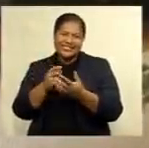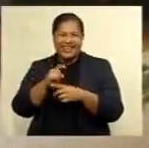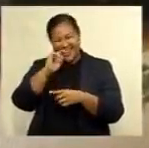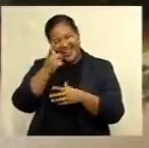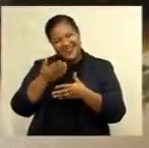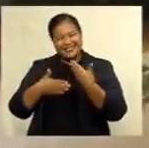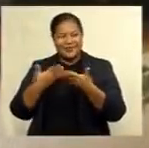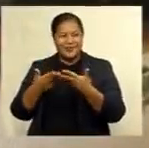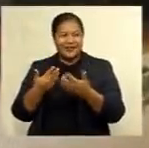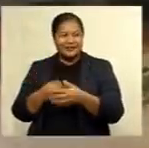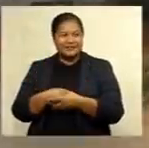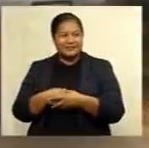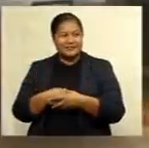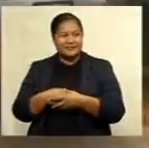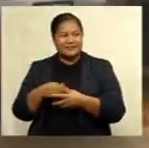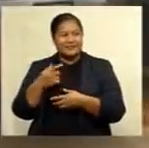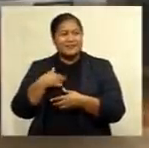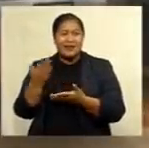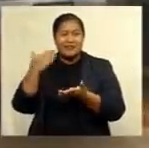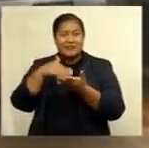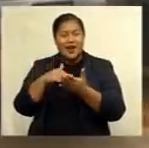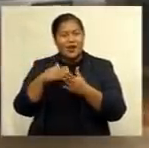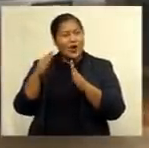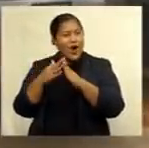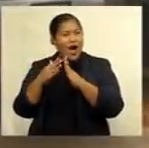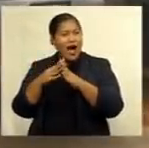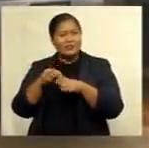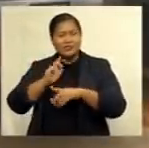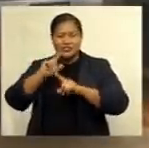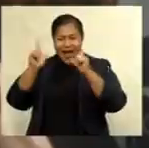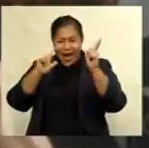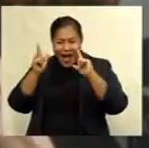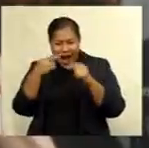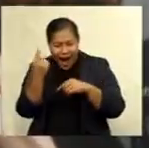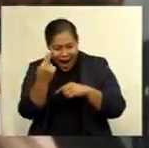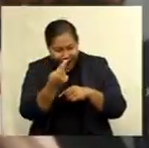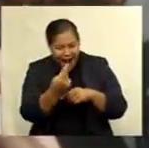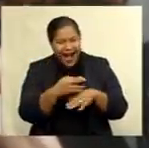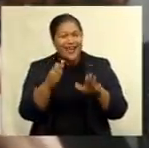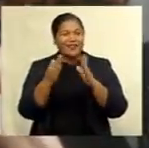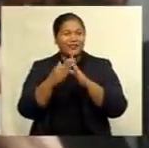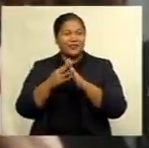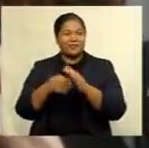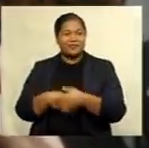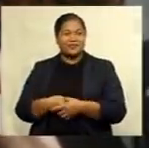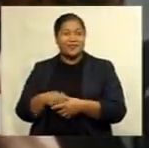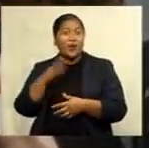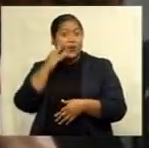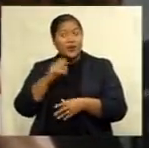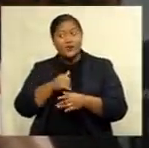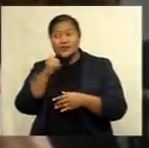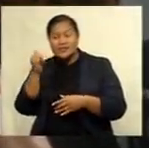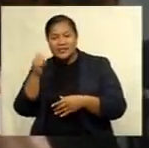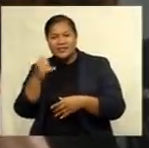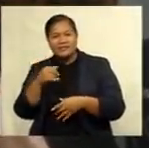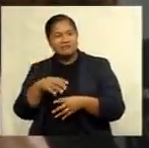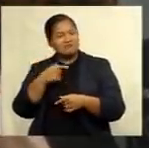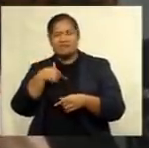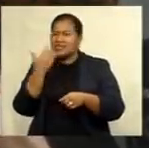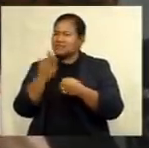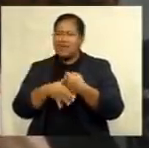here at home, they were shouting and running around in the house. Didn't even say goodbye when we left